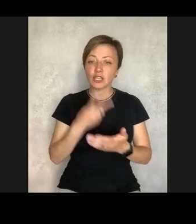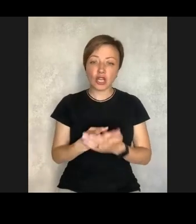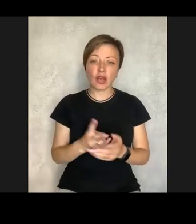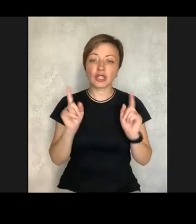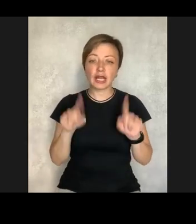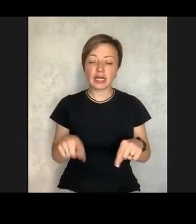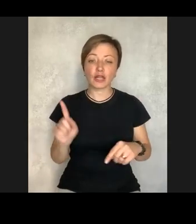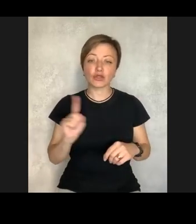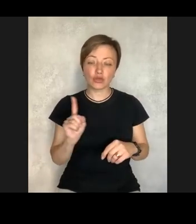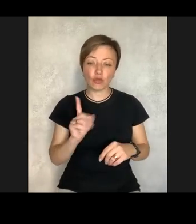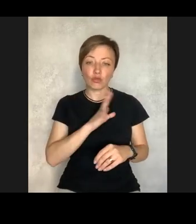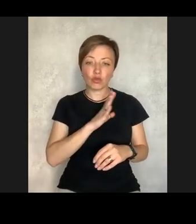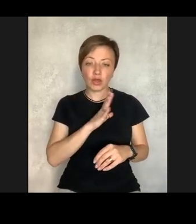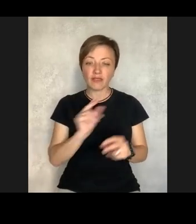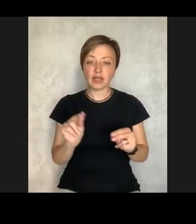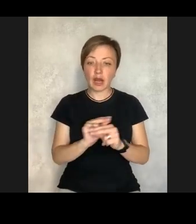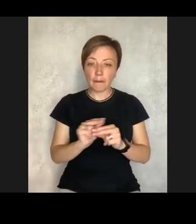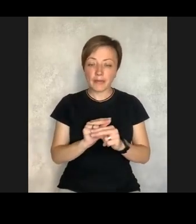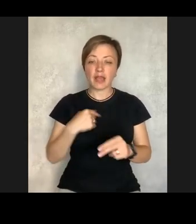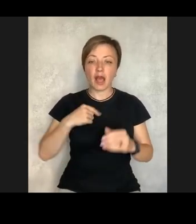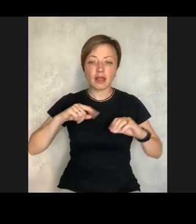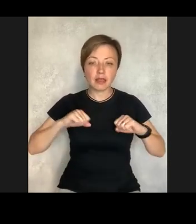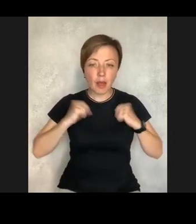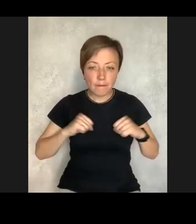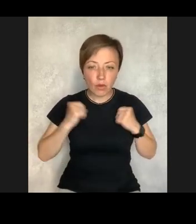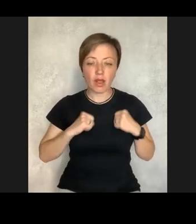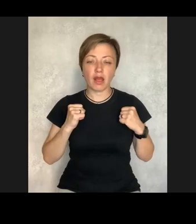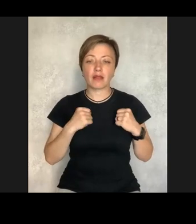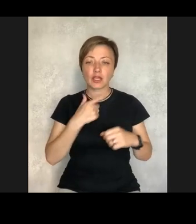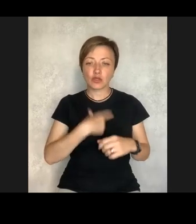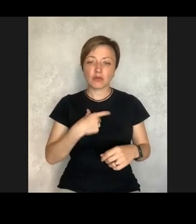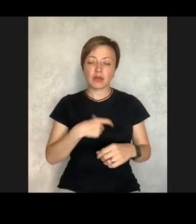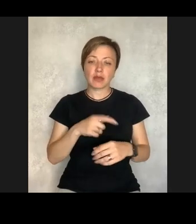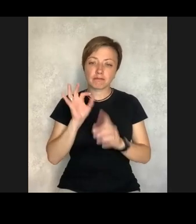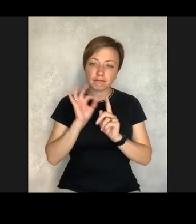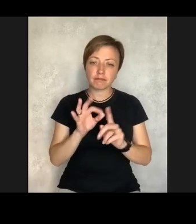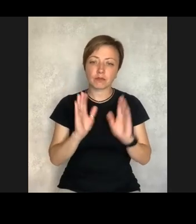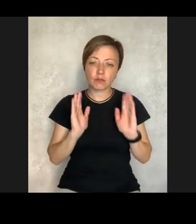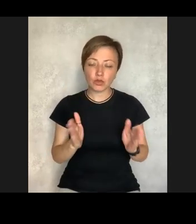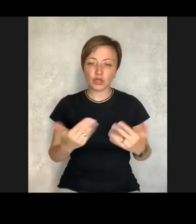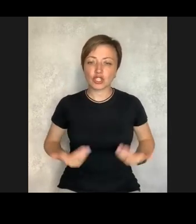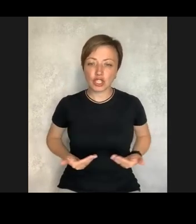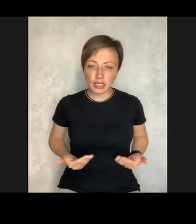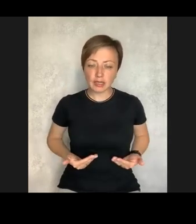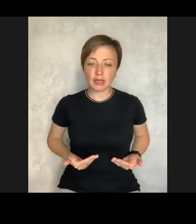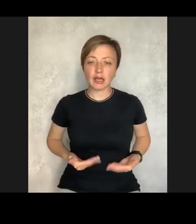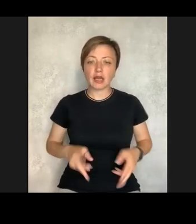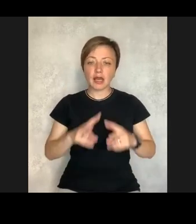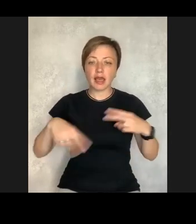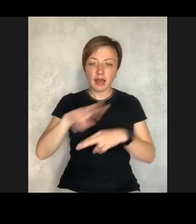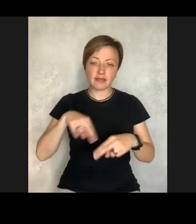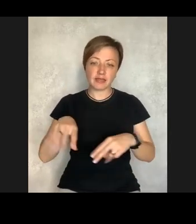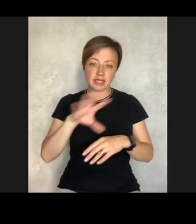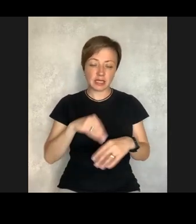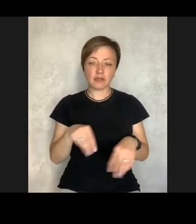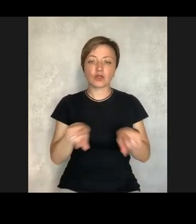despite the fact that we were taking therapy and my objective was that we were